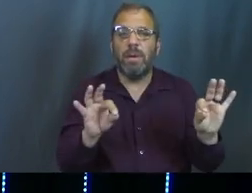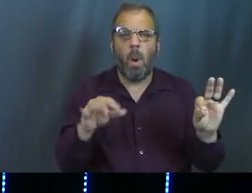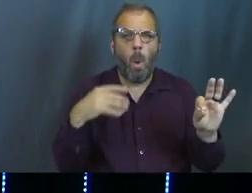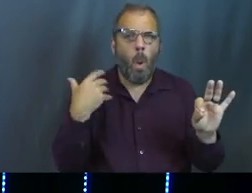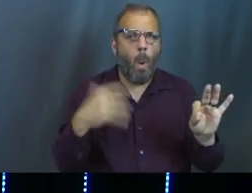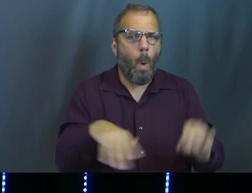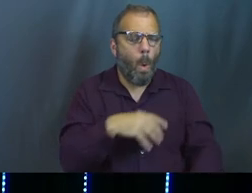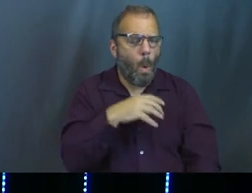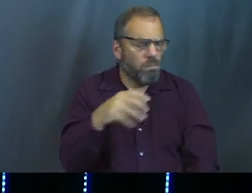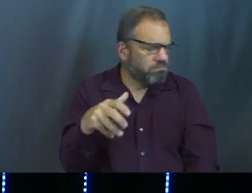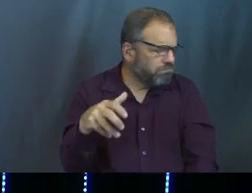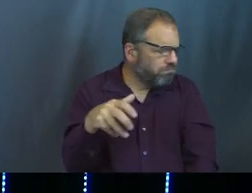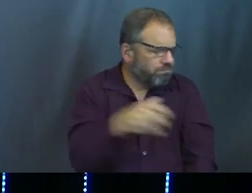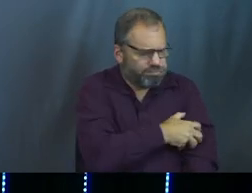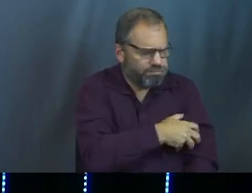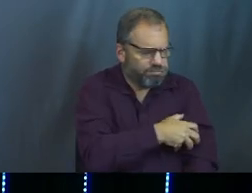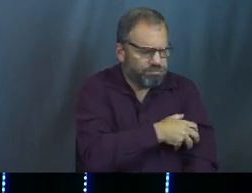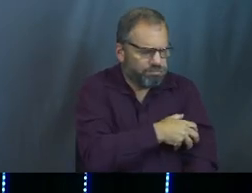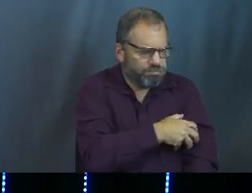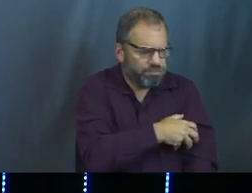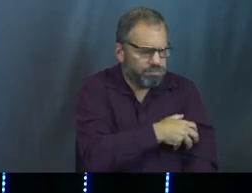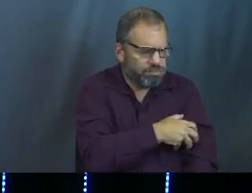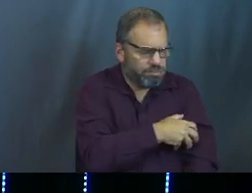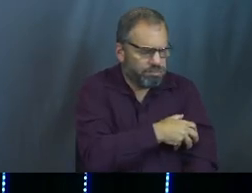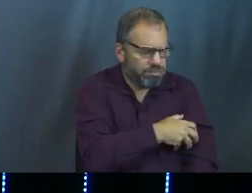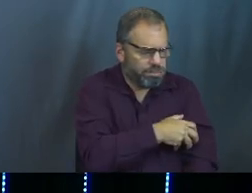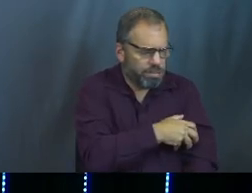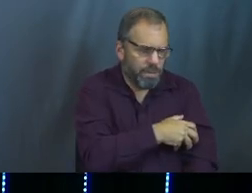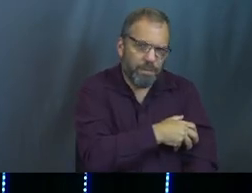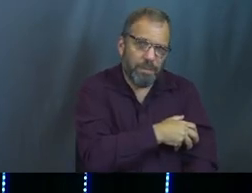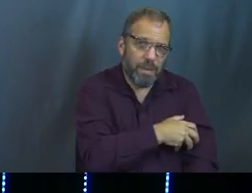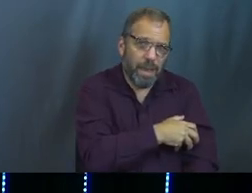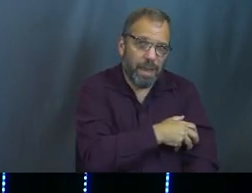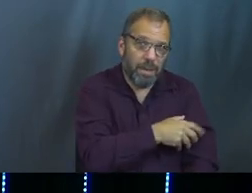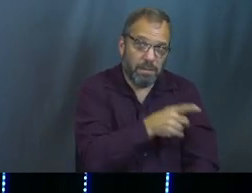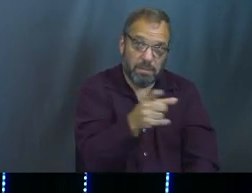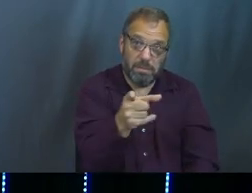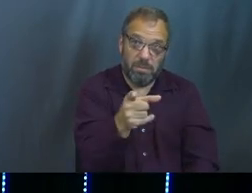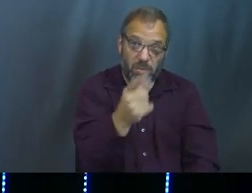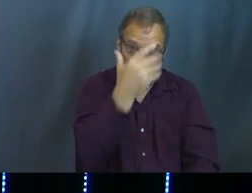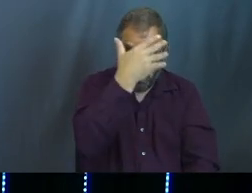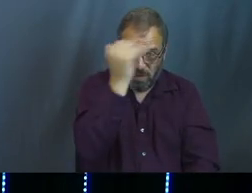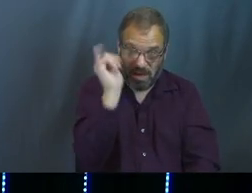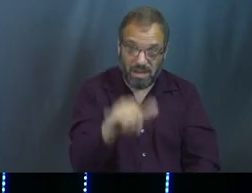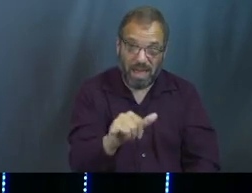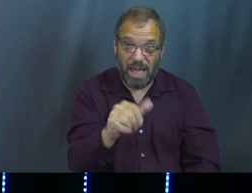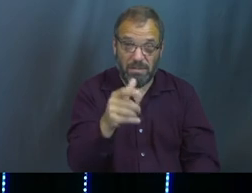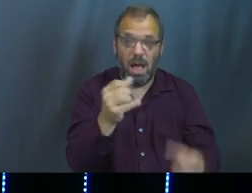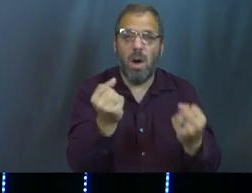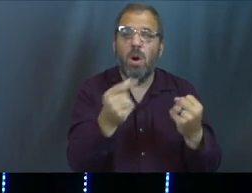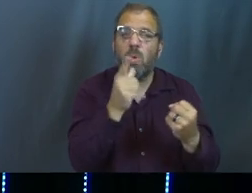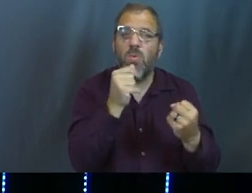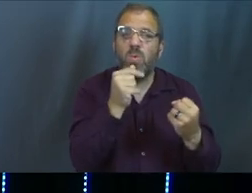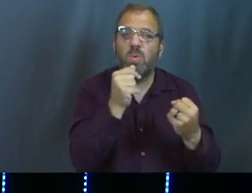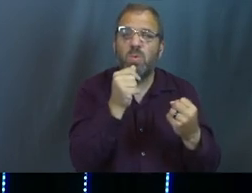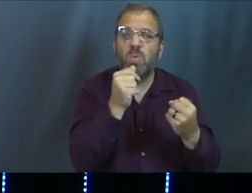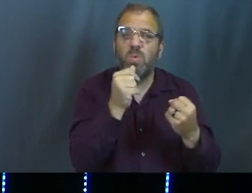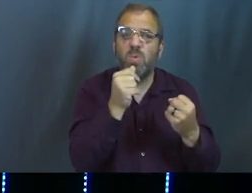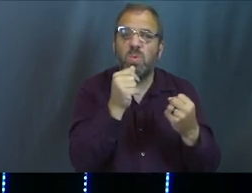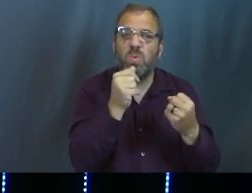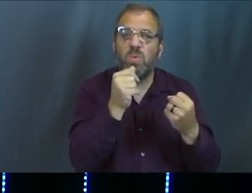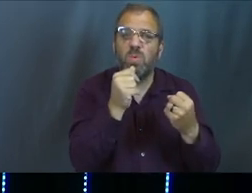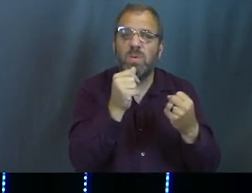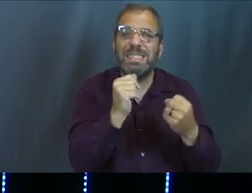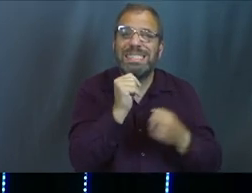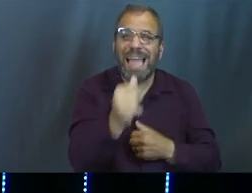Such a powerful thing. How many of us lose sight of that in our situations and circumstances? How many of us have never tried to give